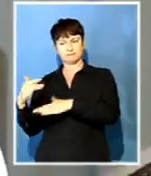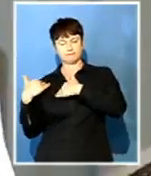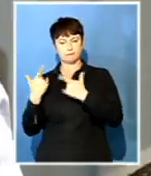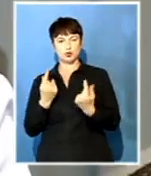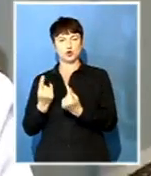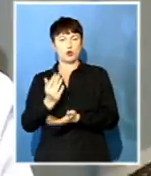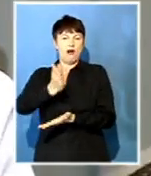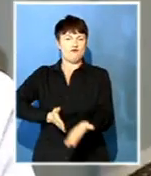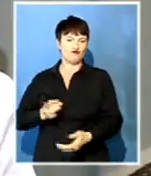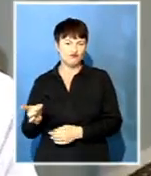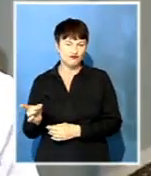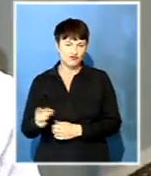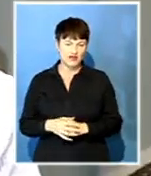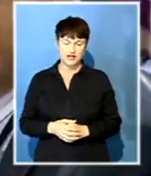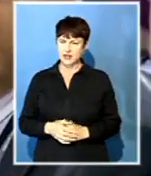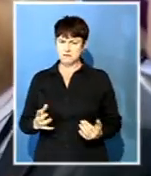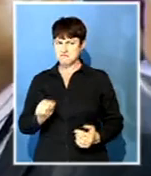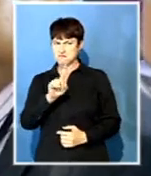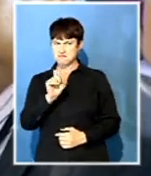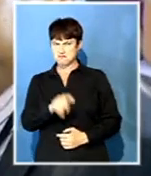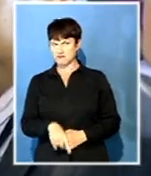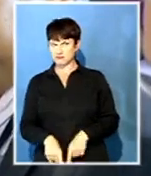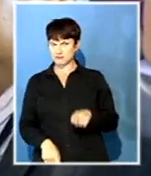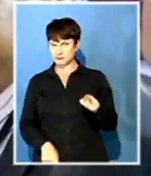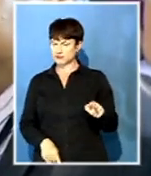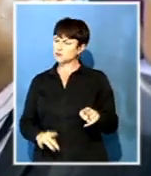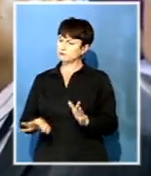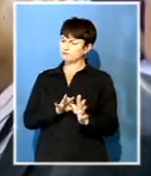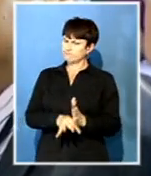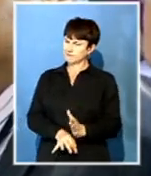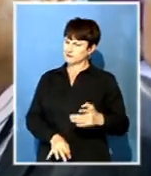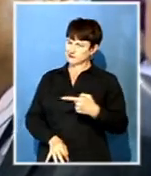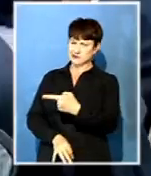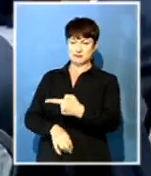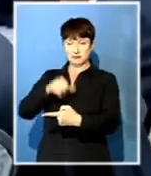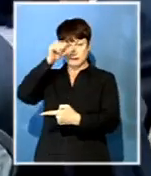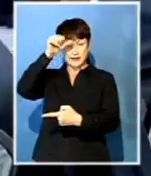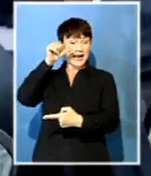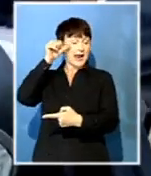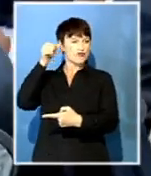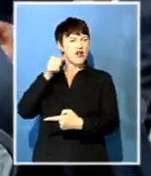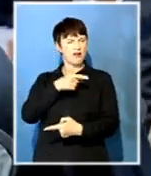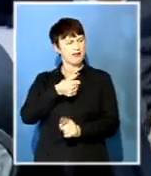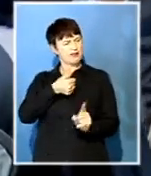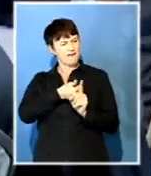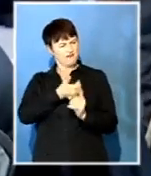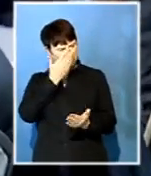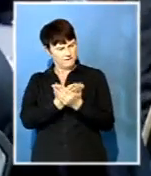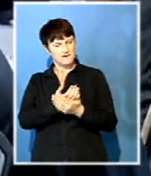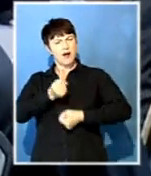was no satisfactory answer why Danelle hired VR Laser to do in Asia what it could have done.